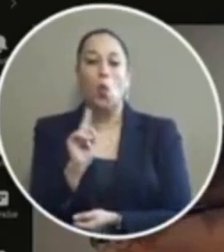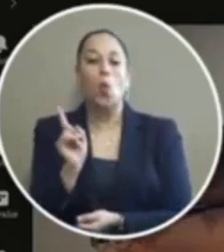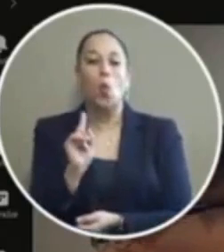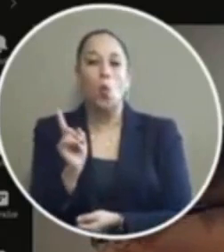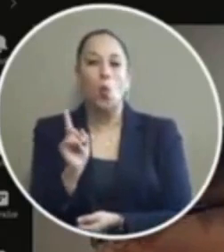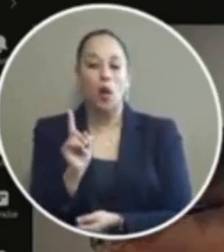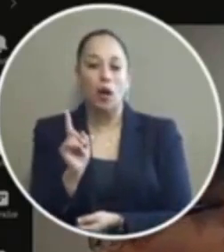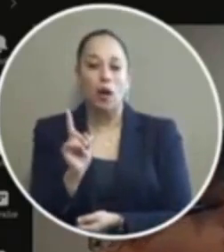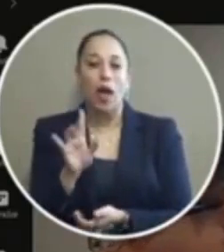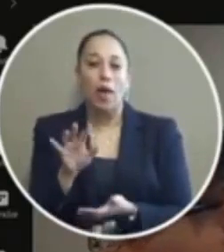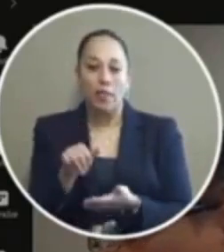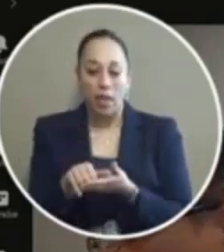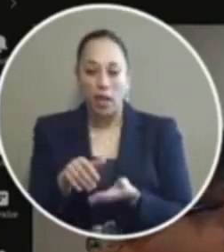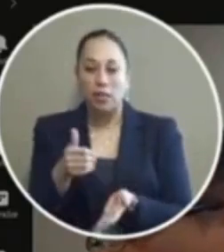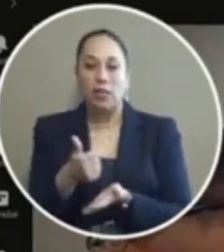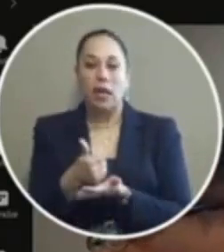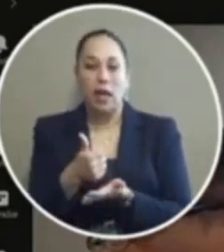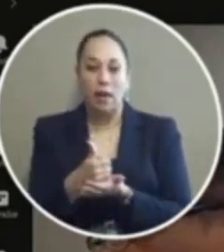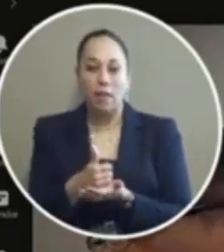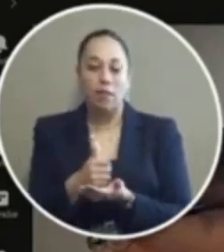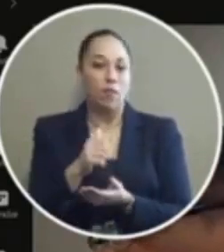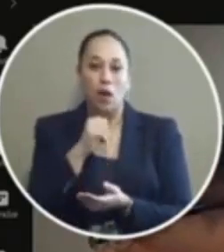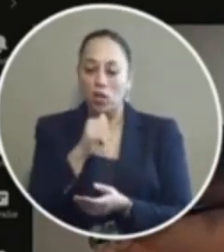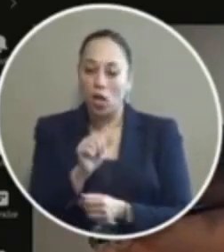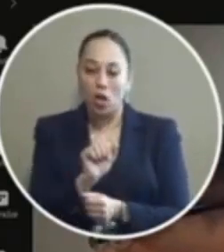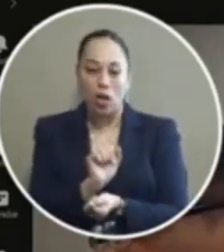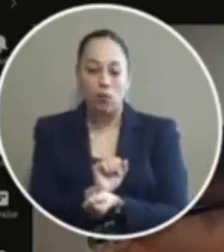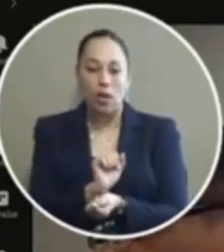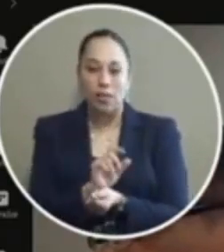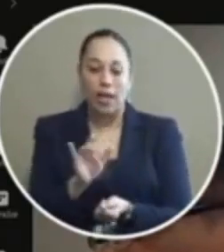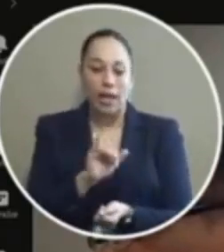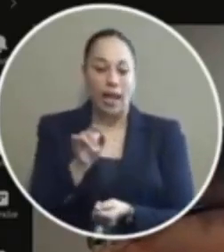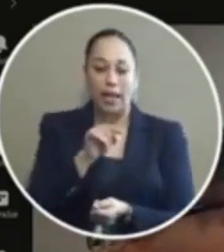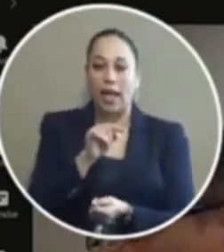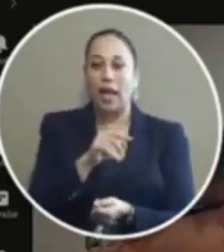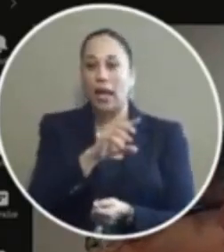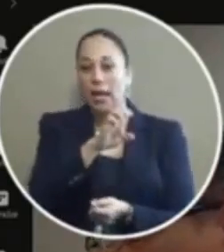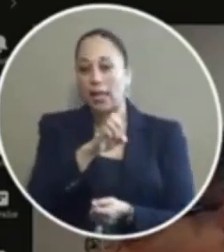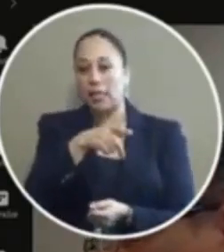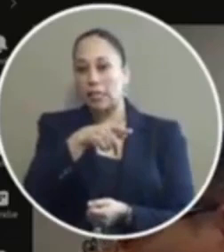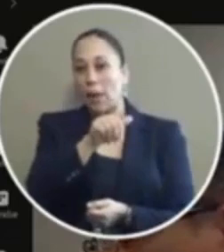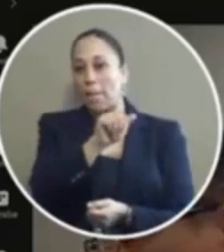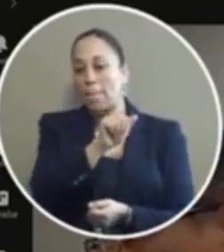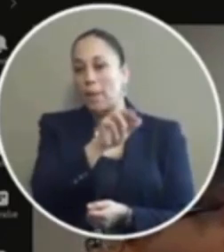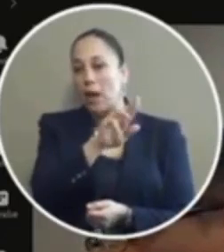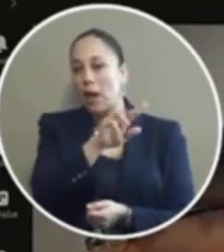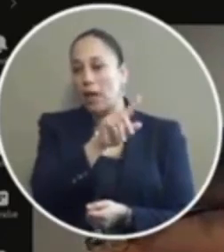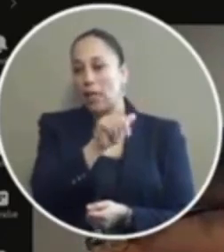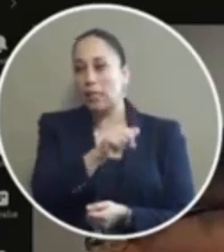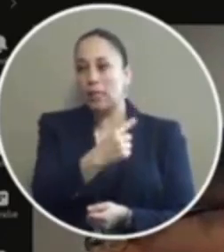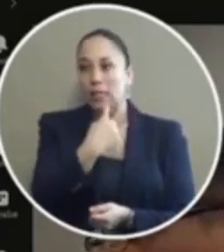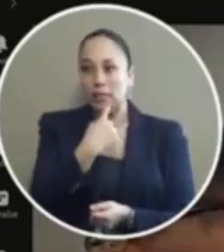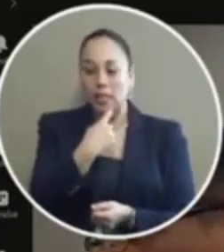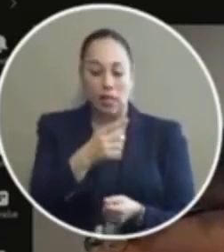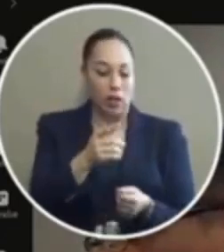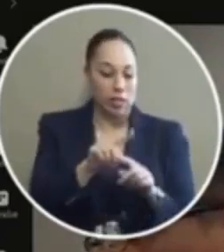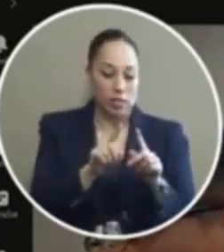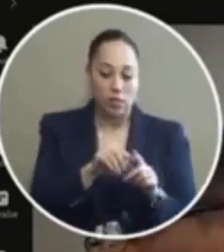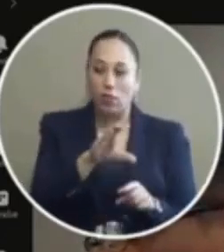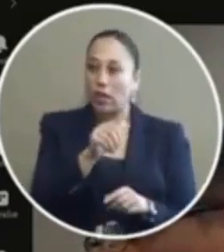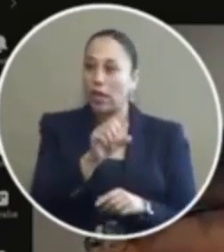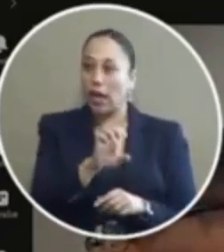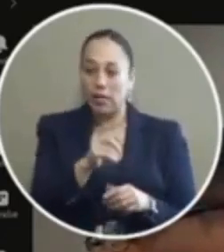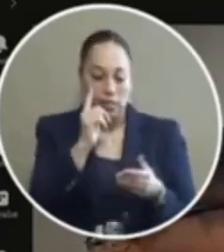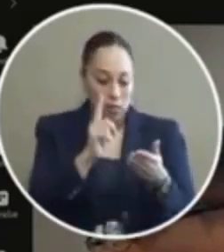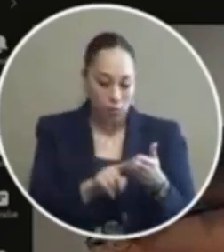and that helps them as far as not having an arrest record like Mr. Esparza indicated there may still be a case number showing that they were investigated but they won't